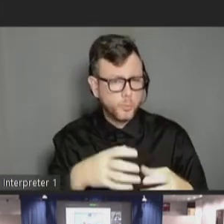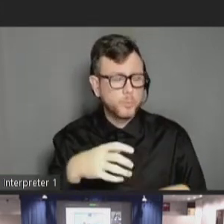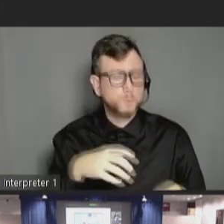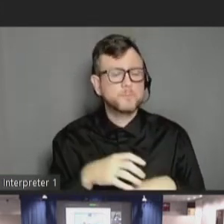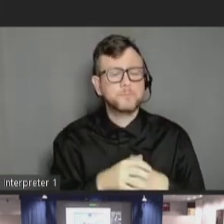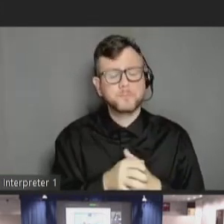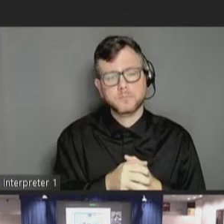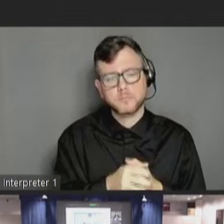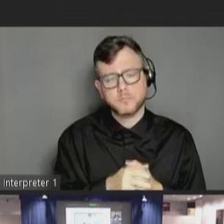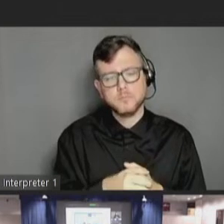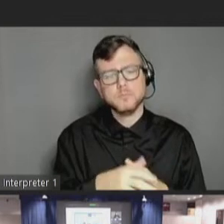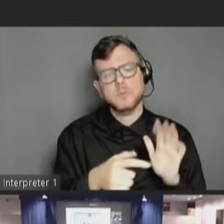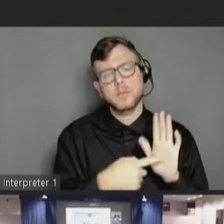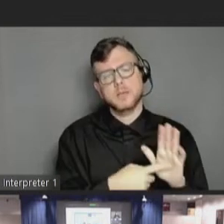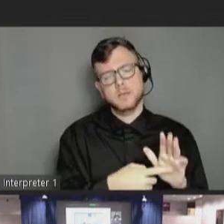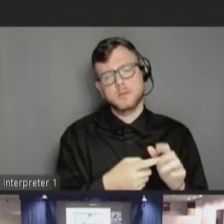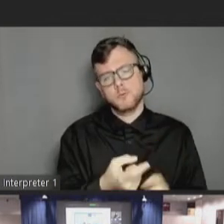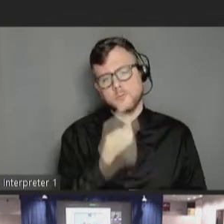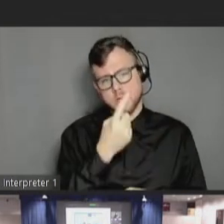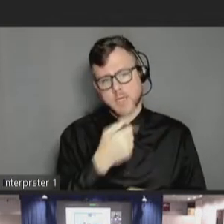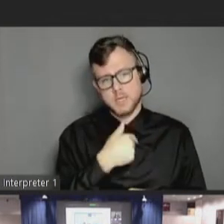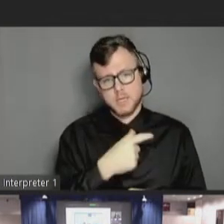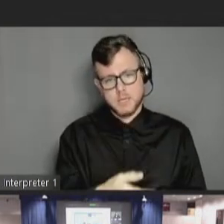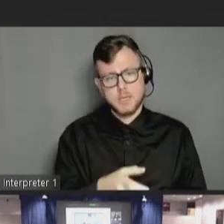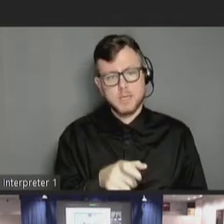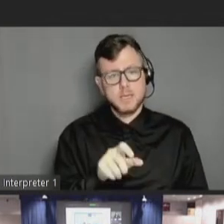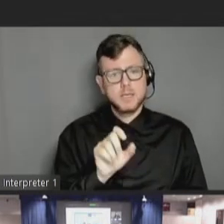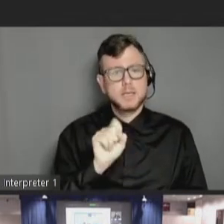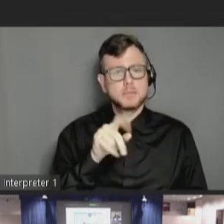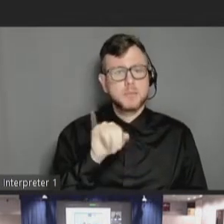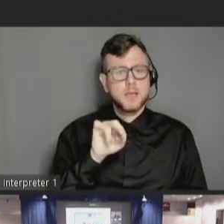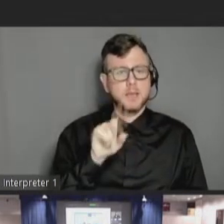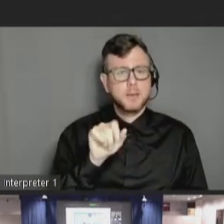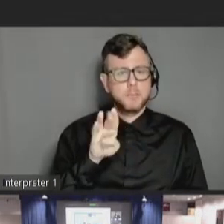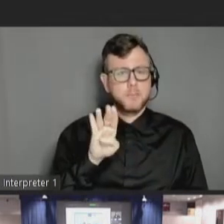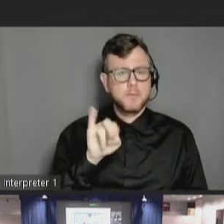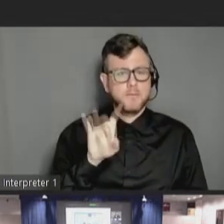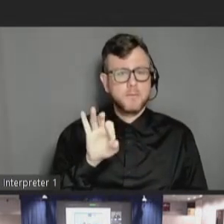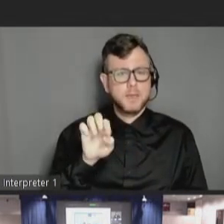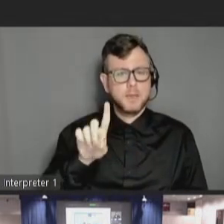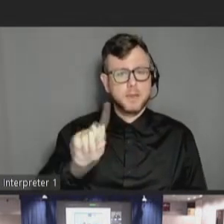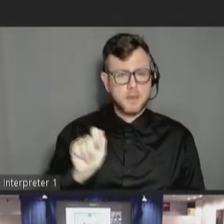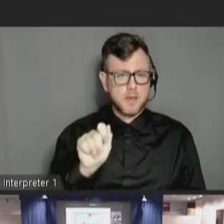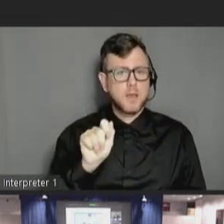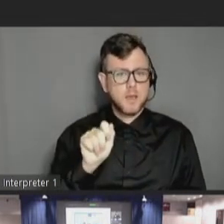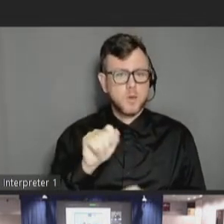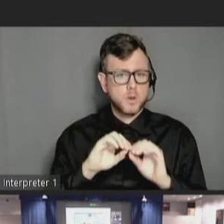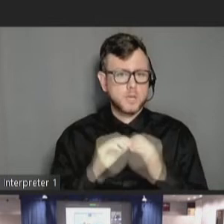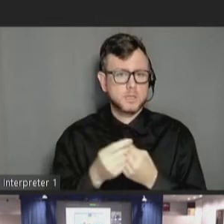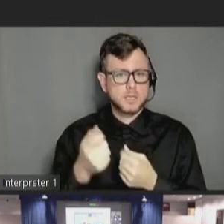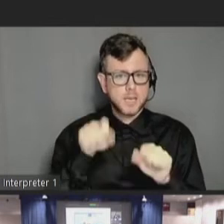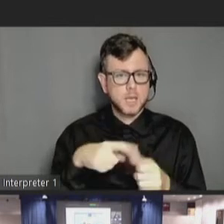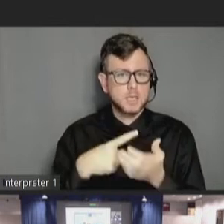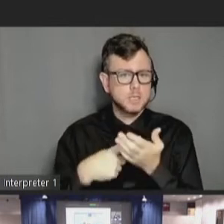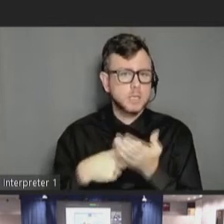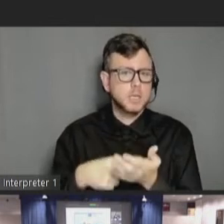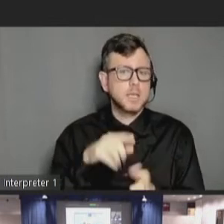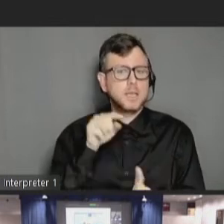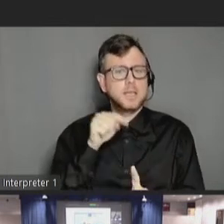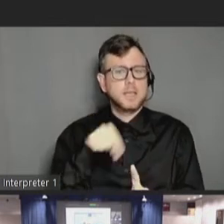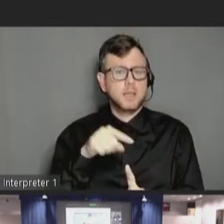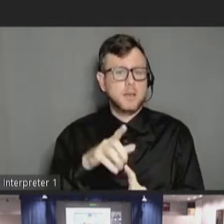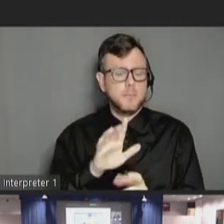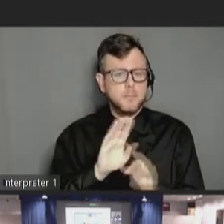example, one of the examples is the Spina Bifida Association was able to talk to its members specifically